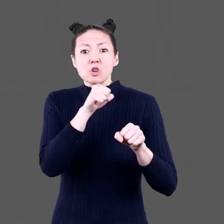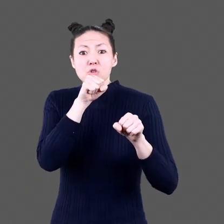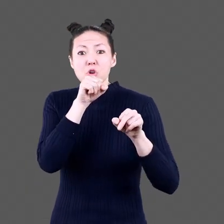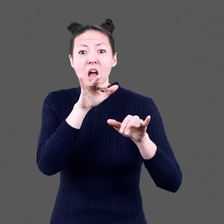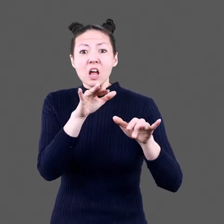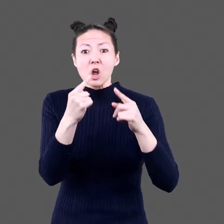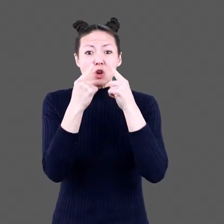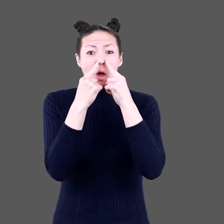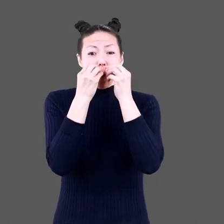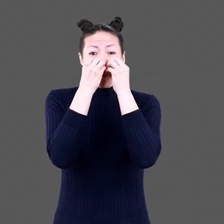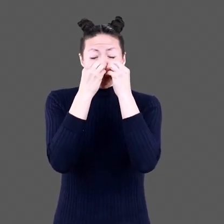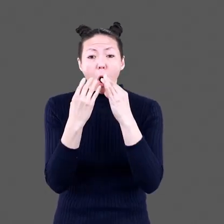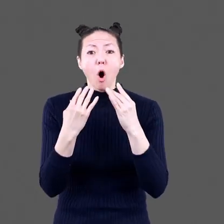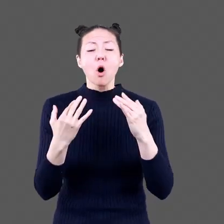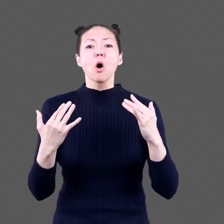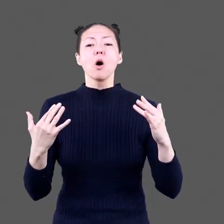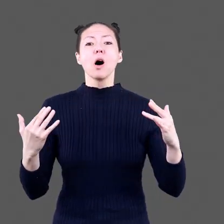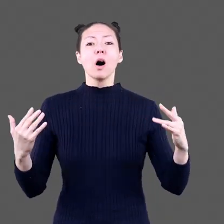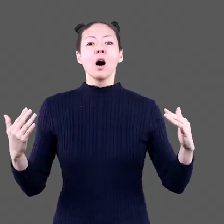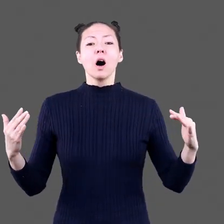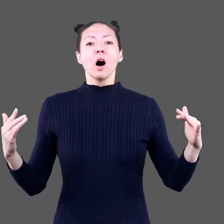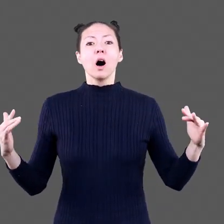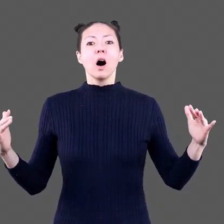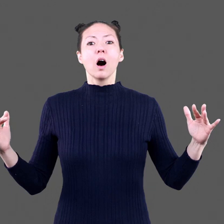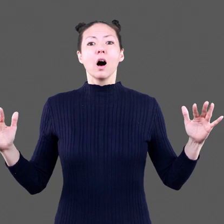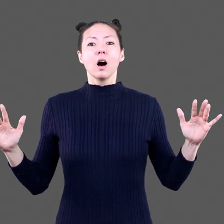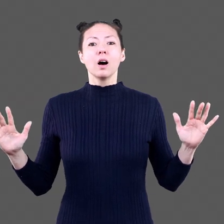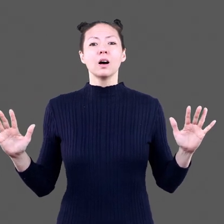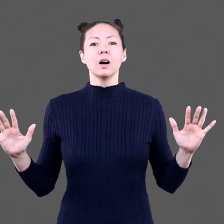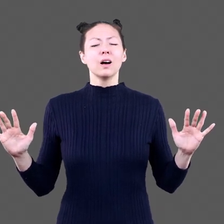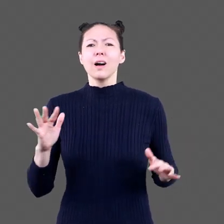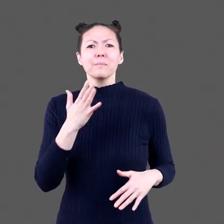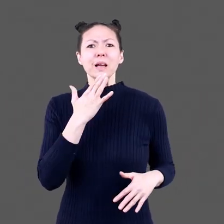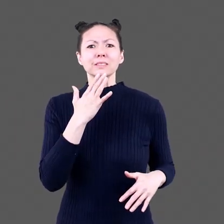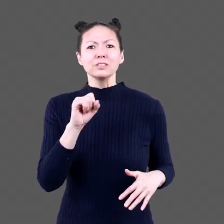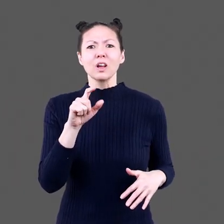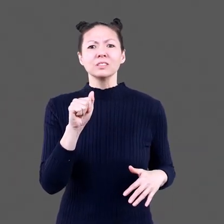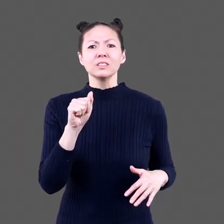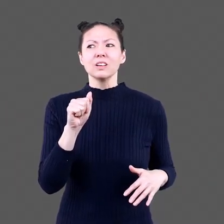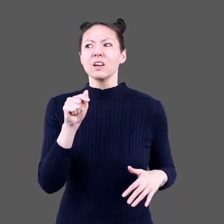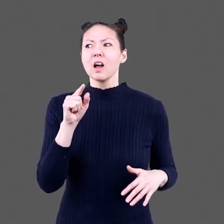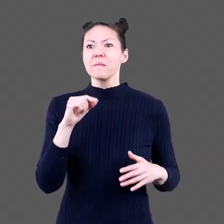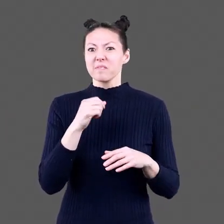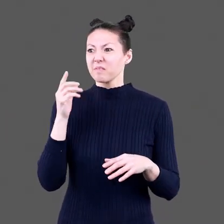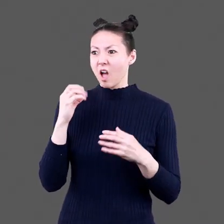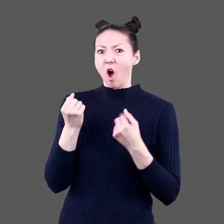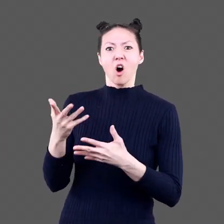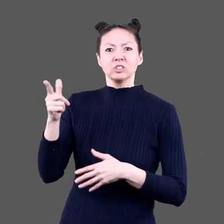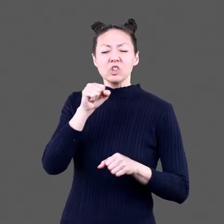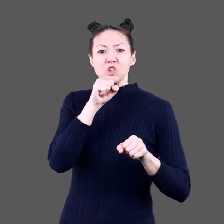makes a dragon's snort sparks Spicy salsa